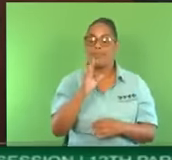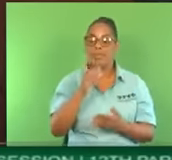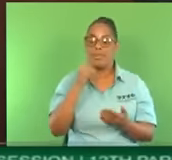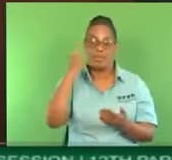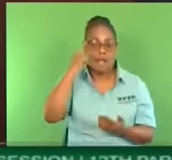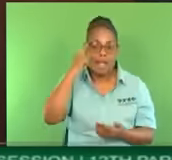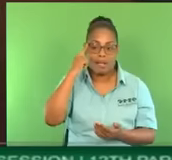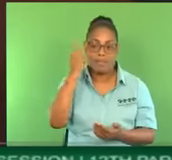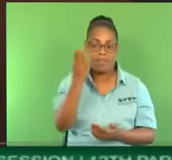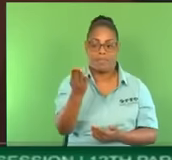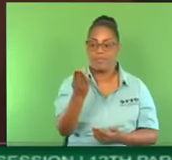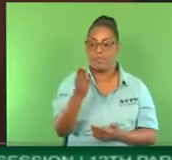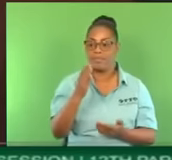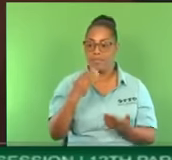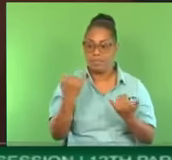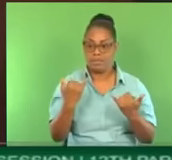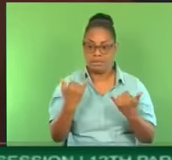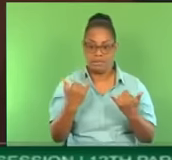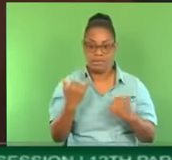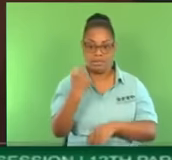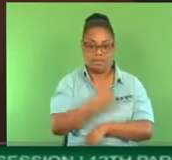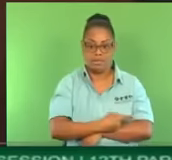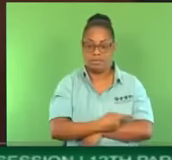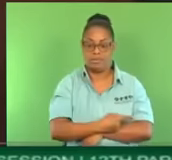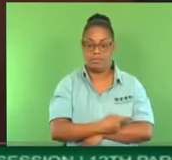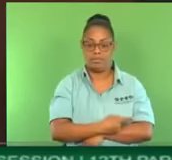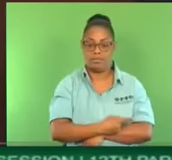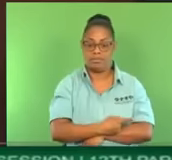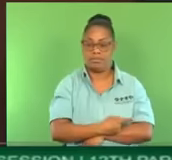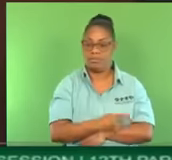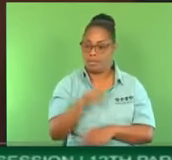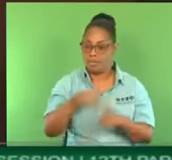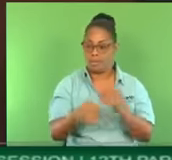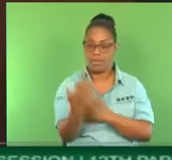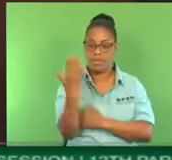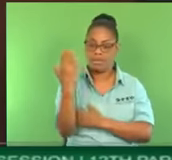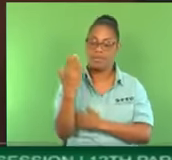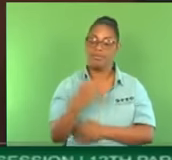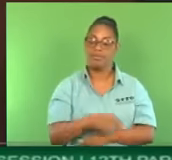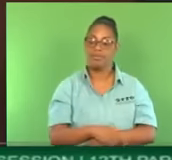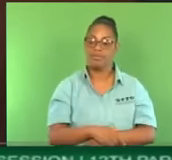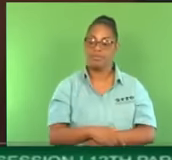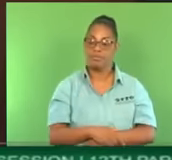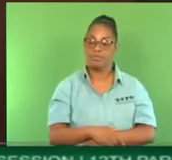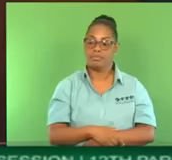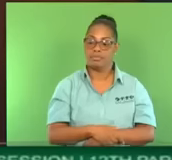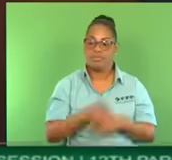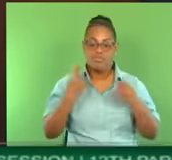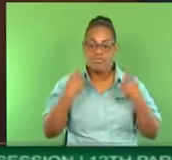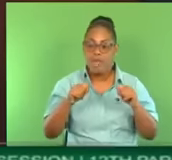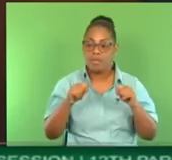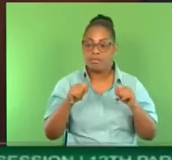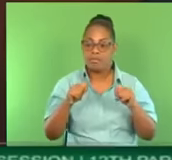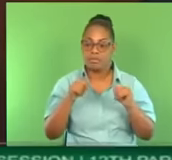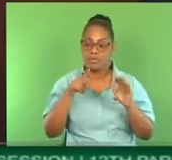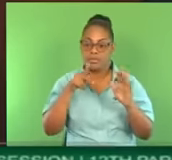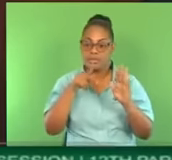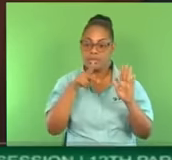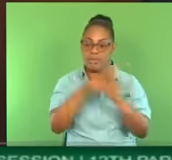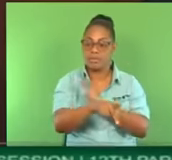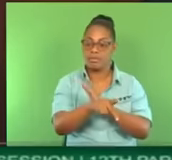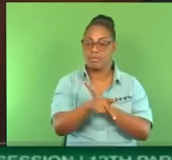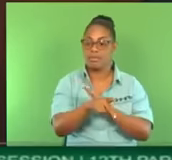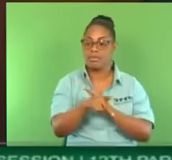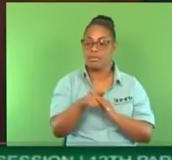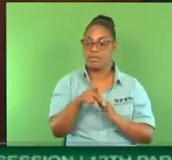that on this day, when I stand to speak in this debate, this morning was an assassination attempt on a Deputy Commissioner of